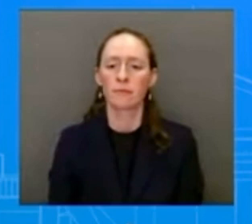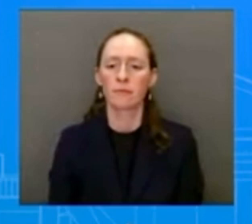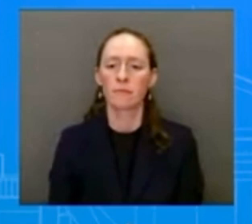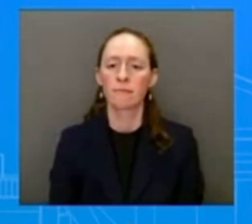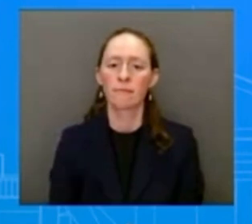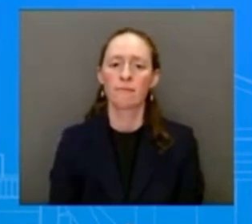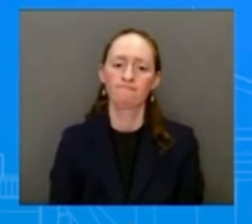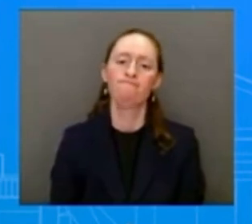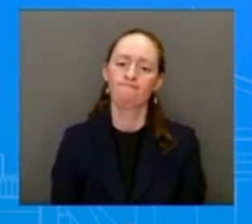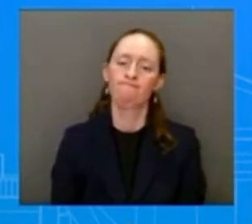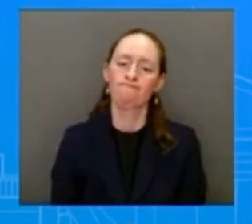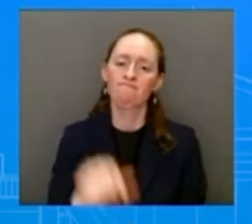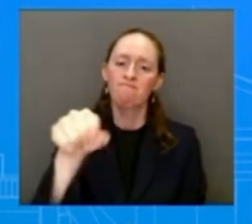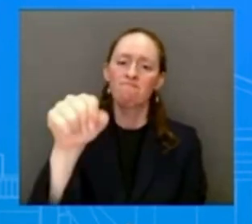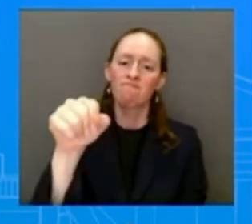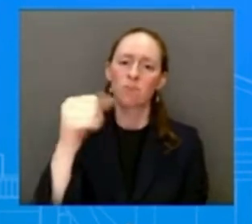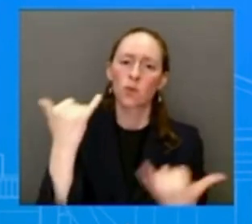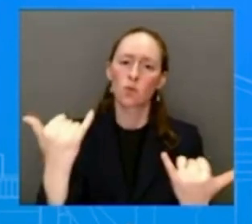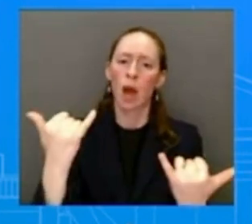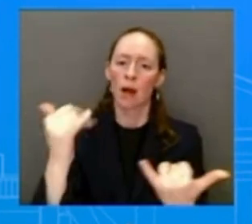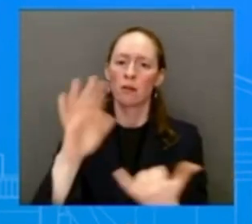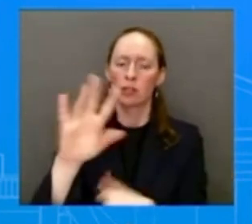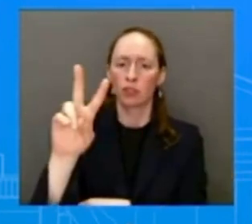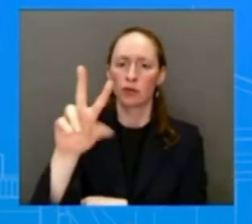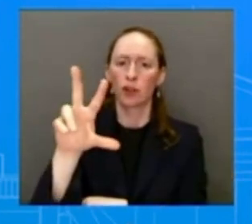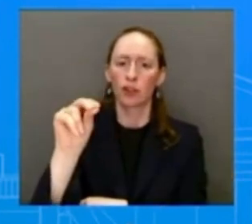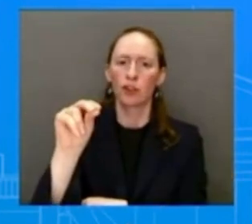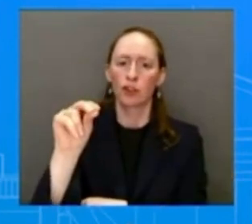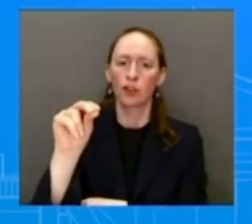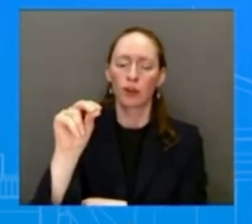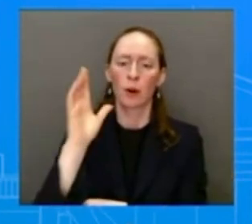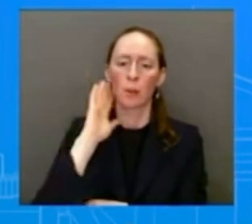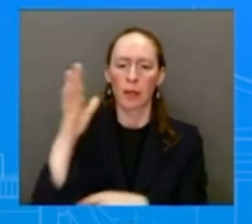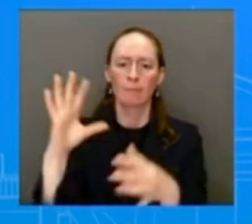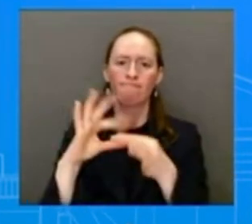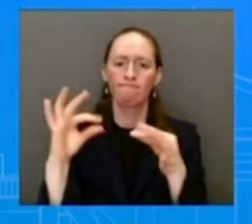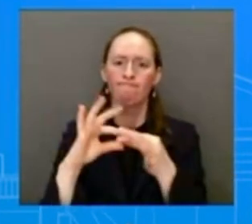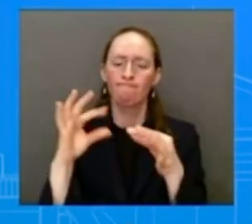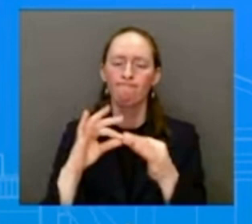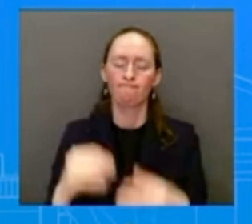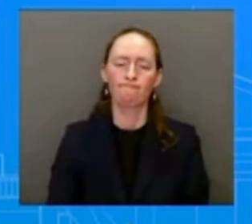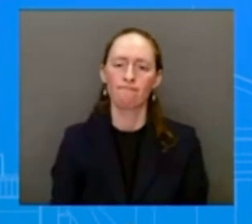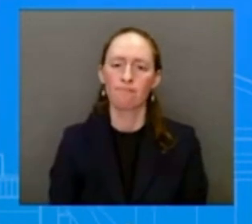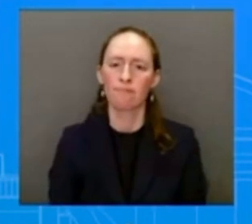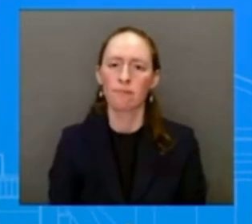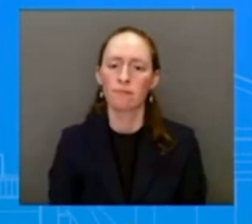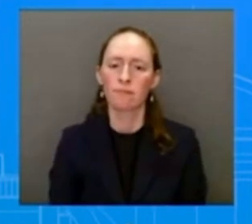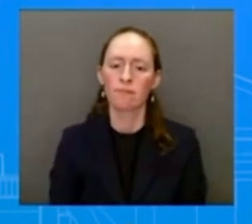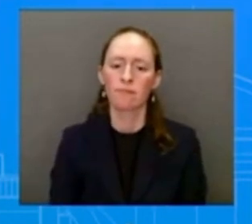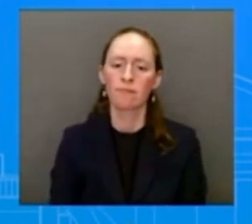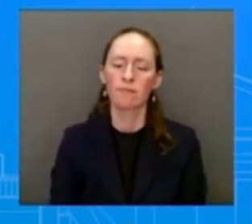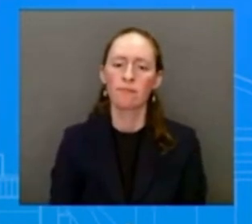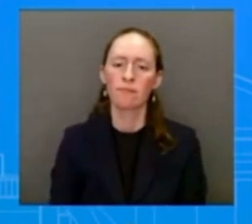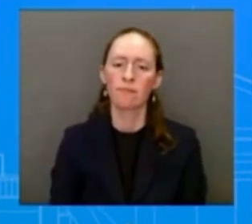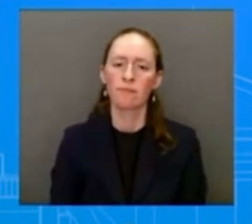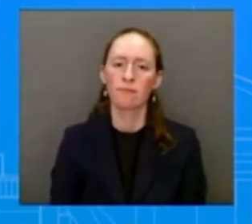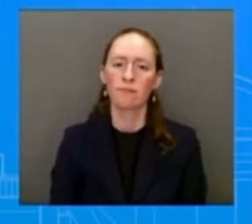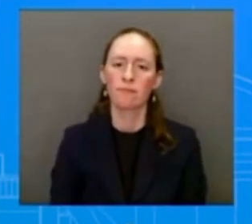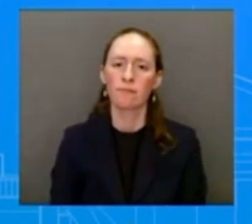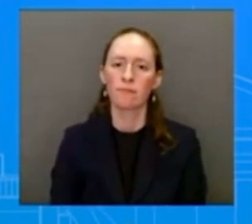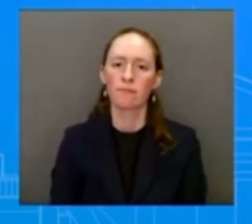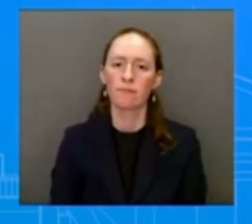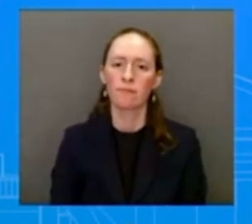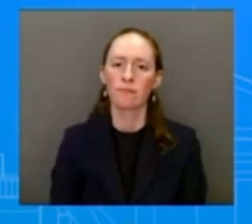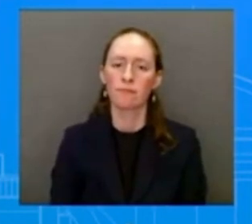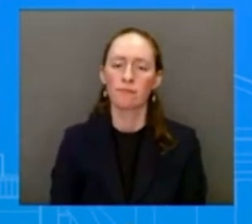2.30. You'll hear directly from the President, so the answer is yes. Okay. And you spoke about the call from